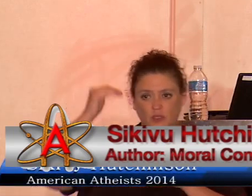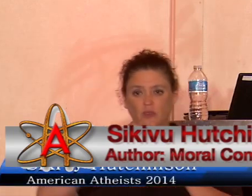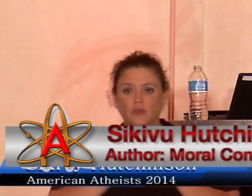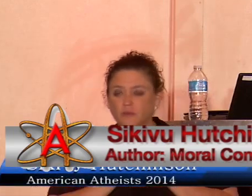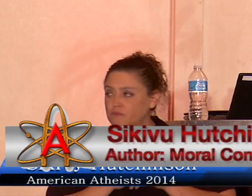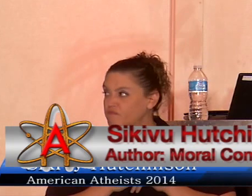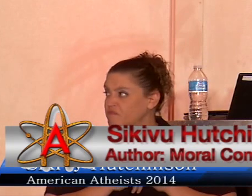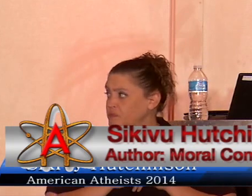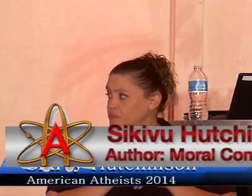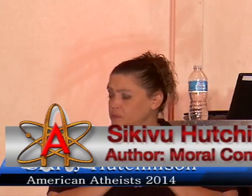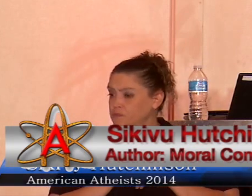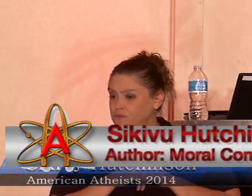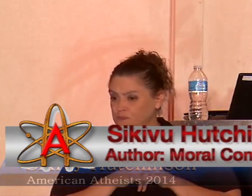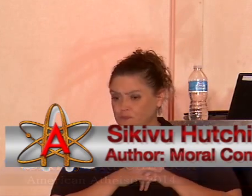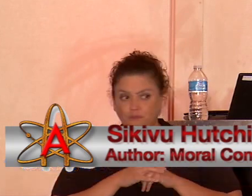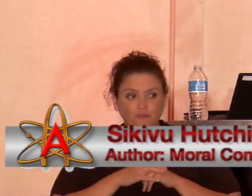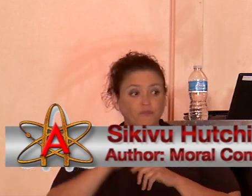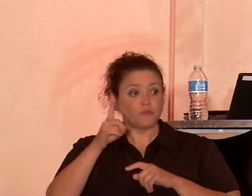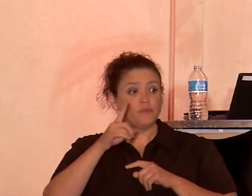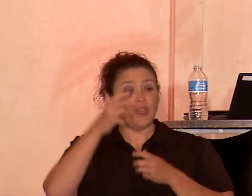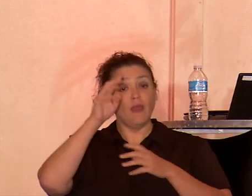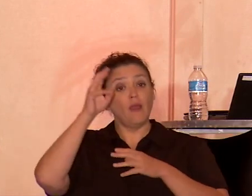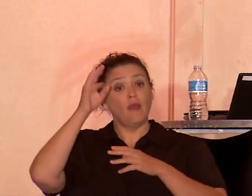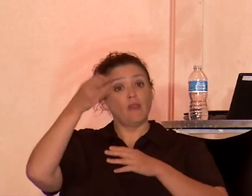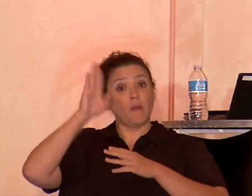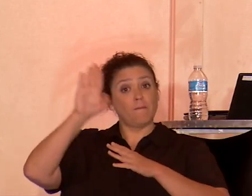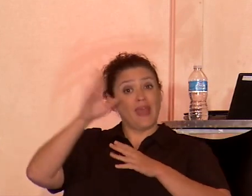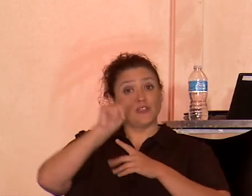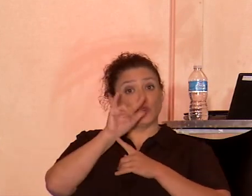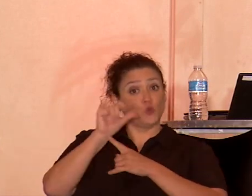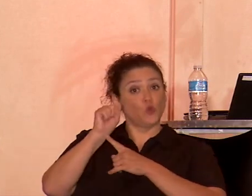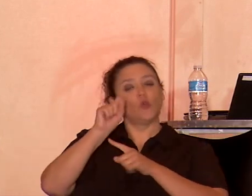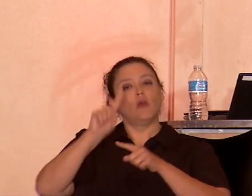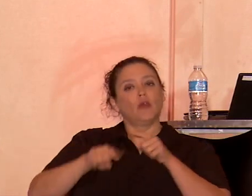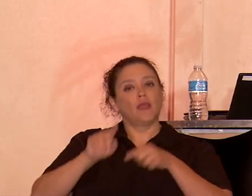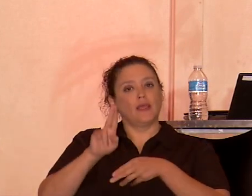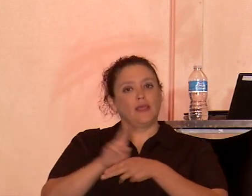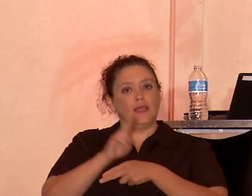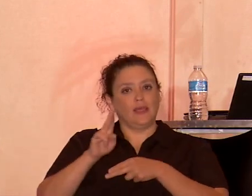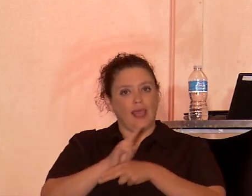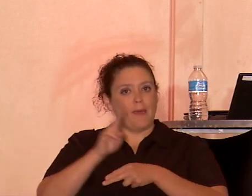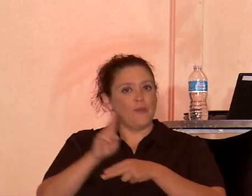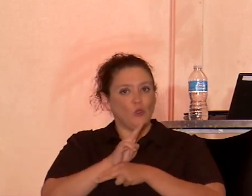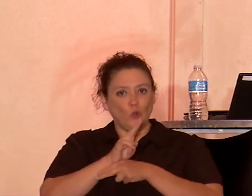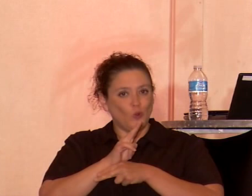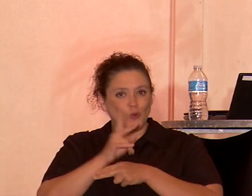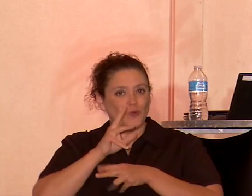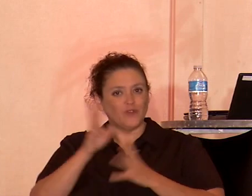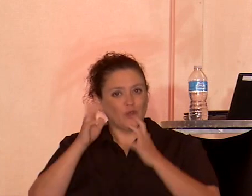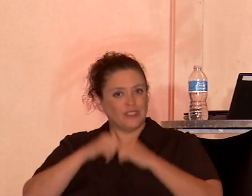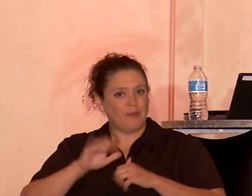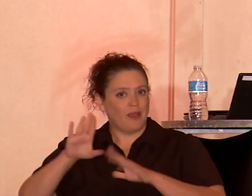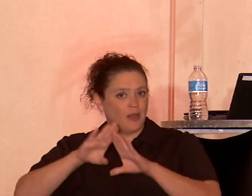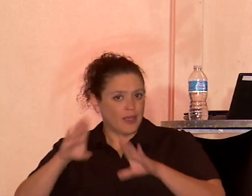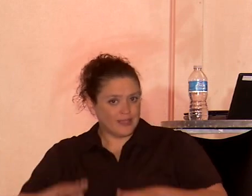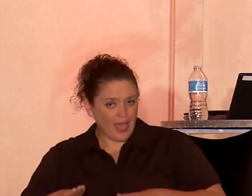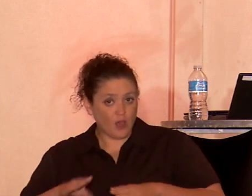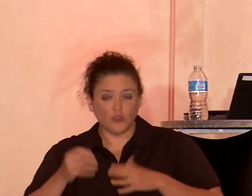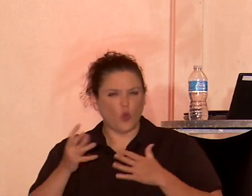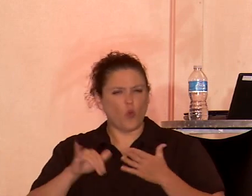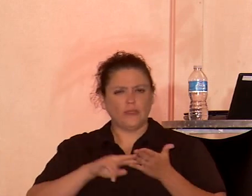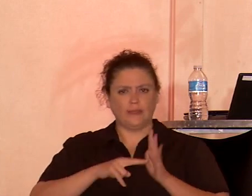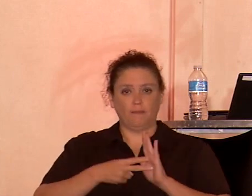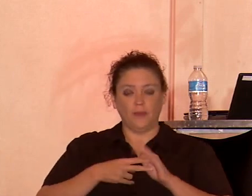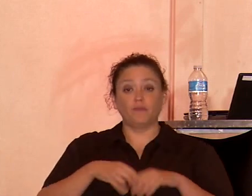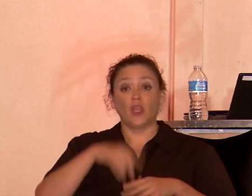Audre Lorde once said that the master's tools cannot be used to dismantle the master's house. And so believing that